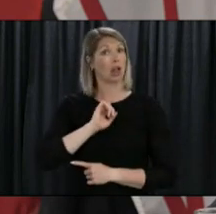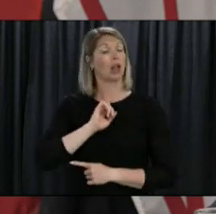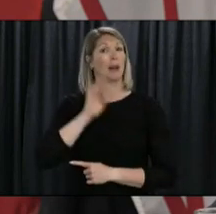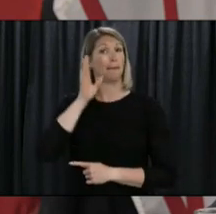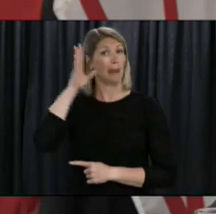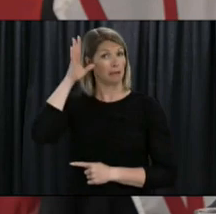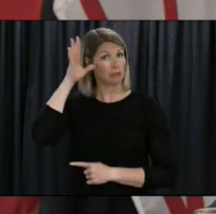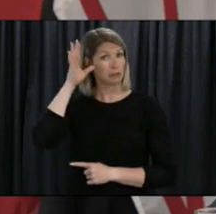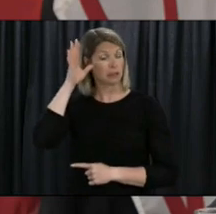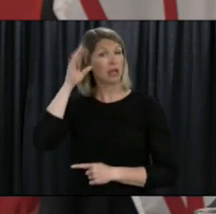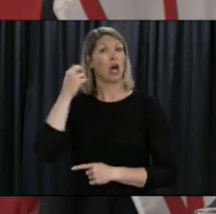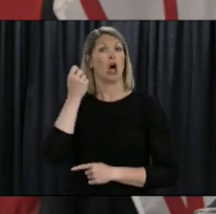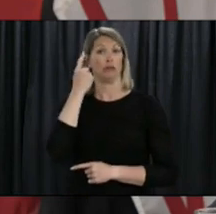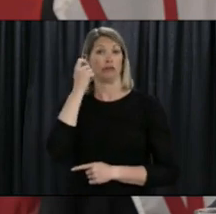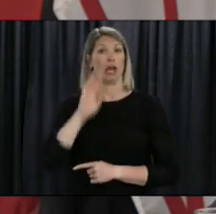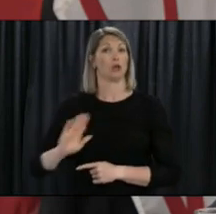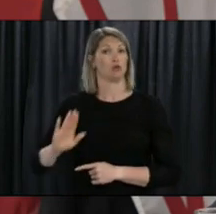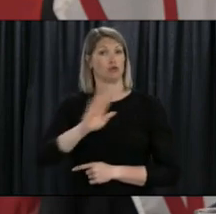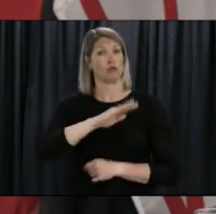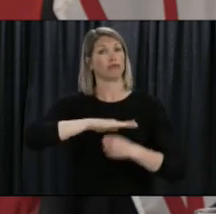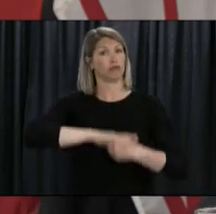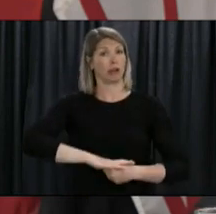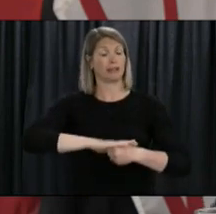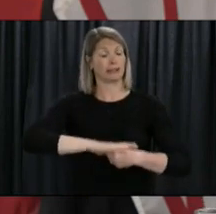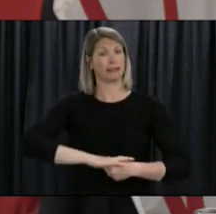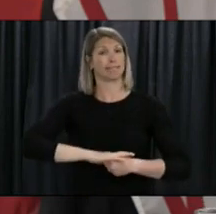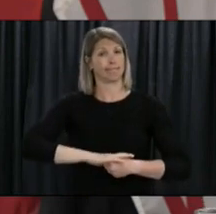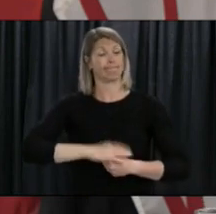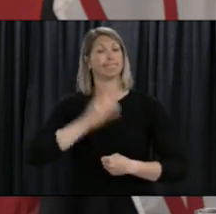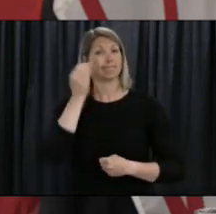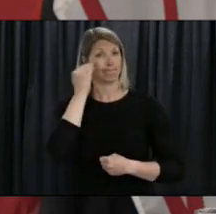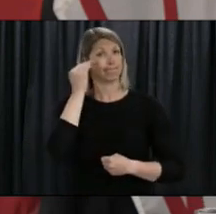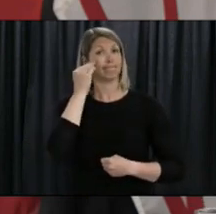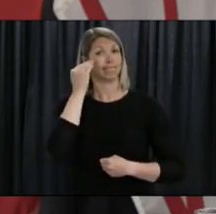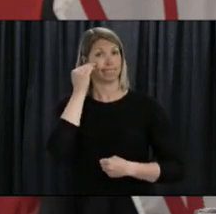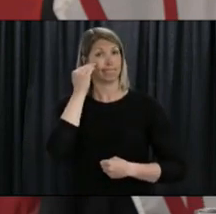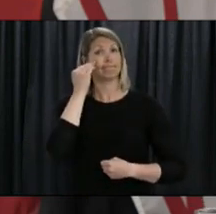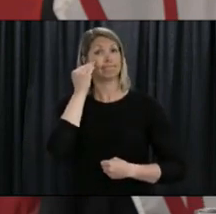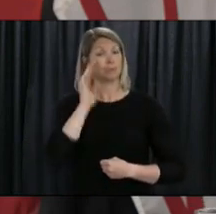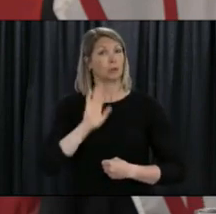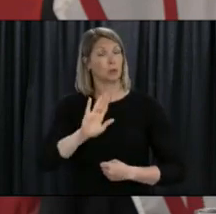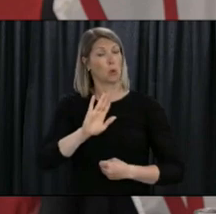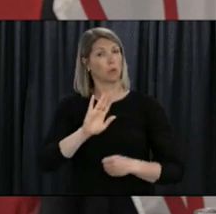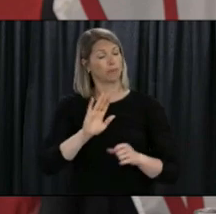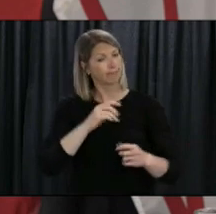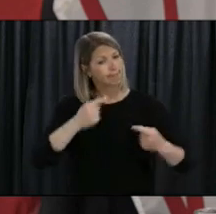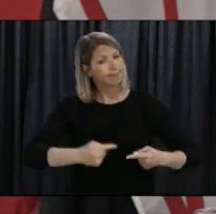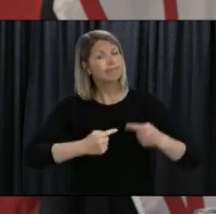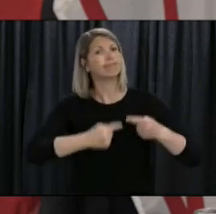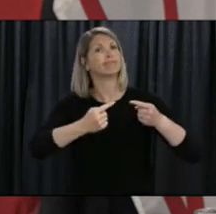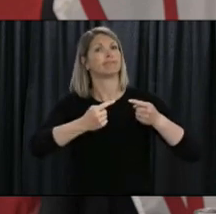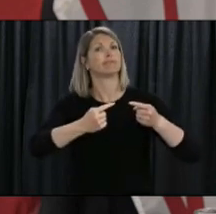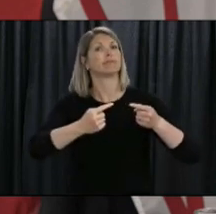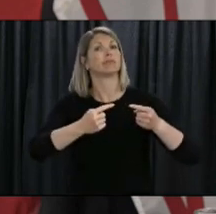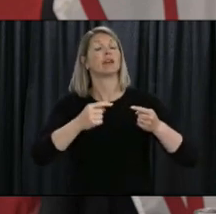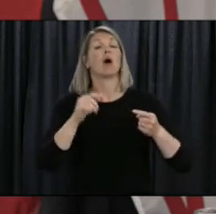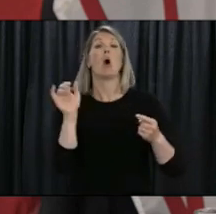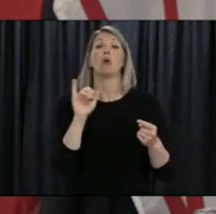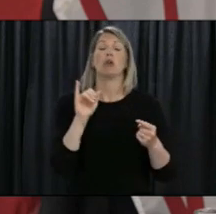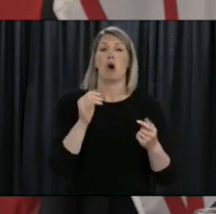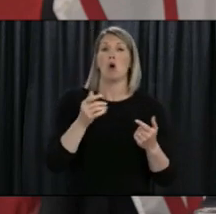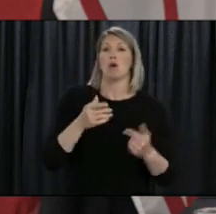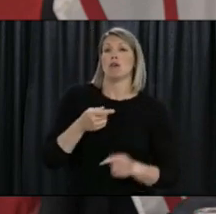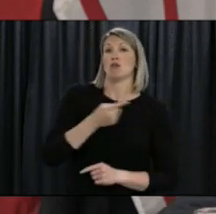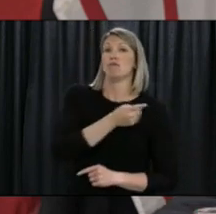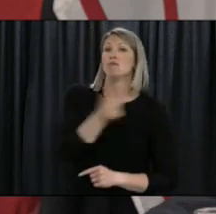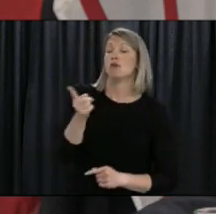situation are feeling. I also recognize and respect the adaptability and the efforts that you are making to accommodate the needs and the pressures